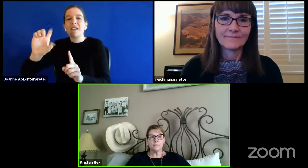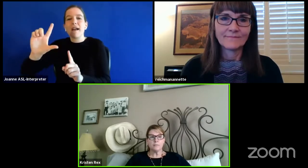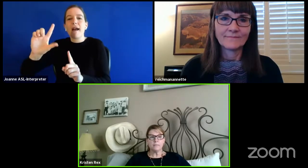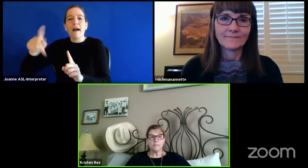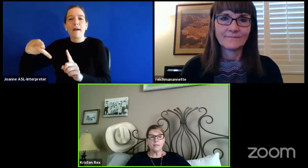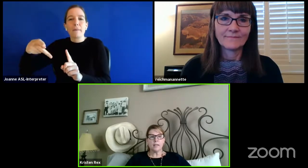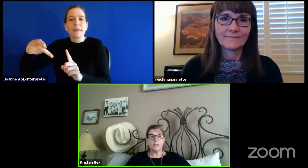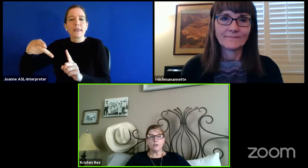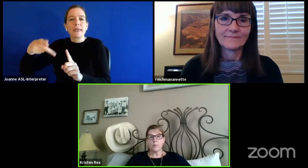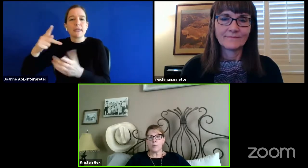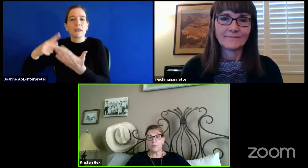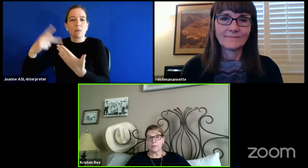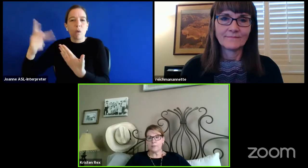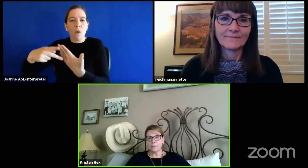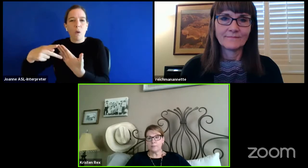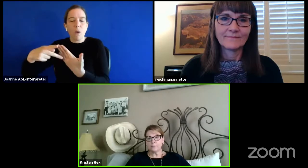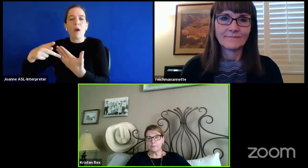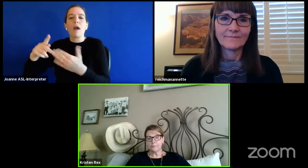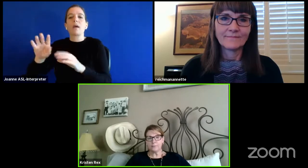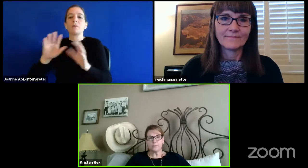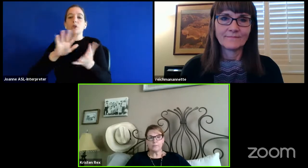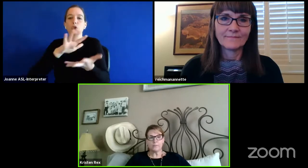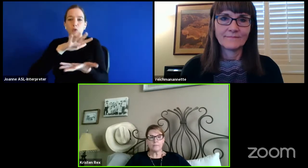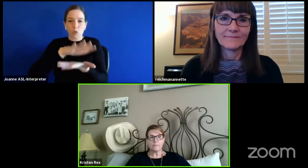and our cooperatives.